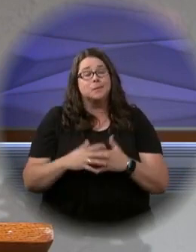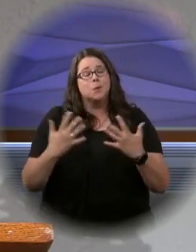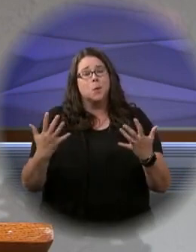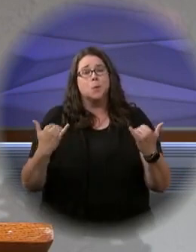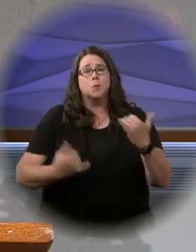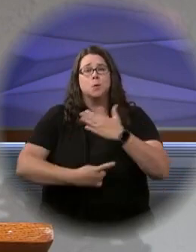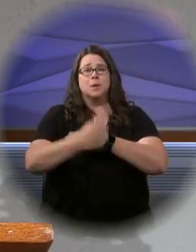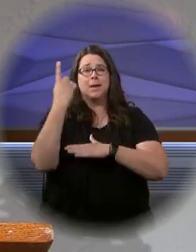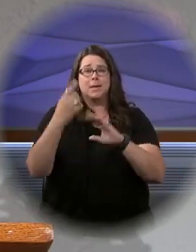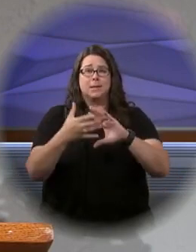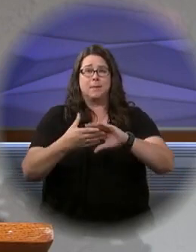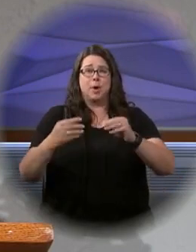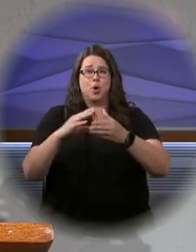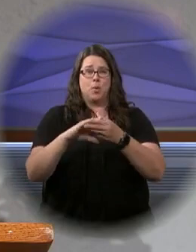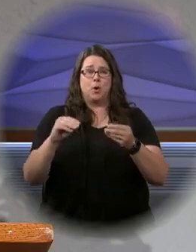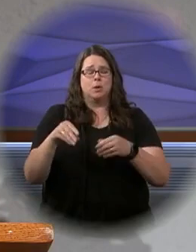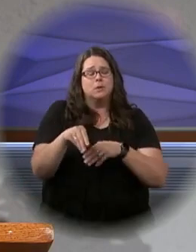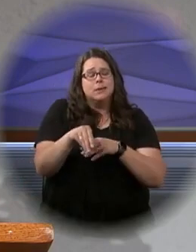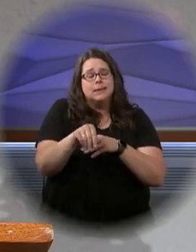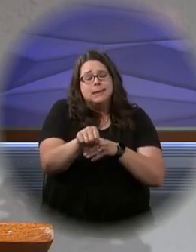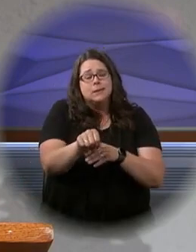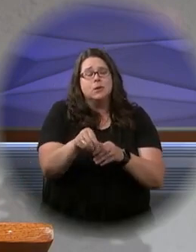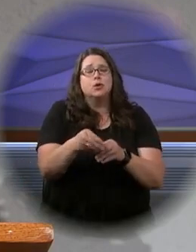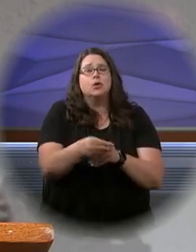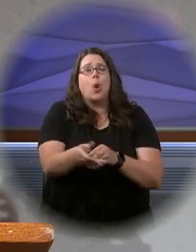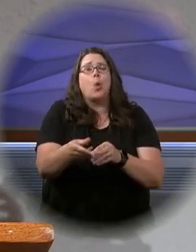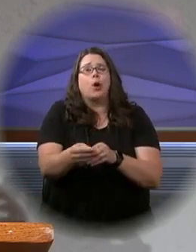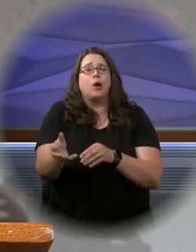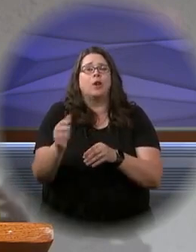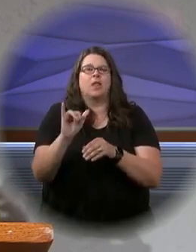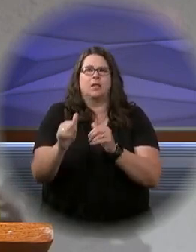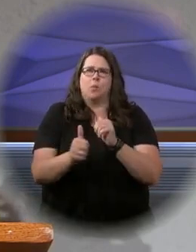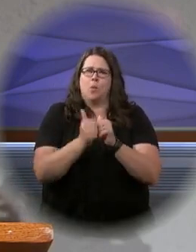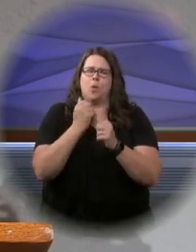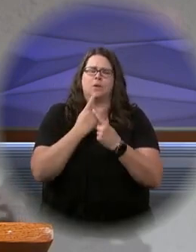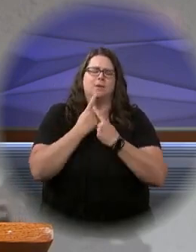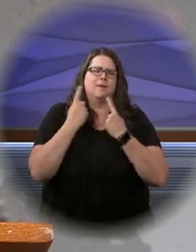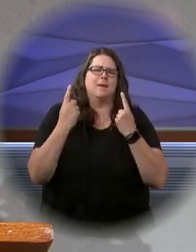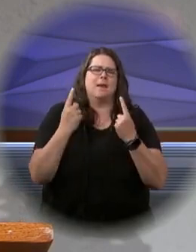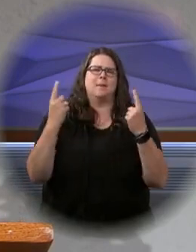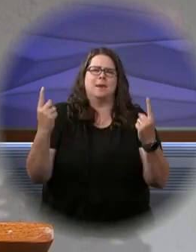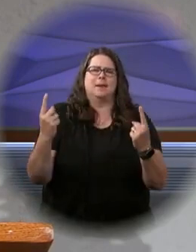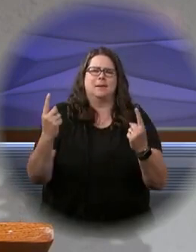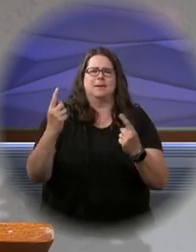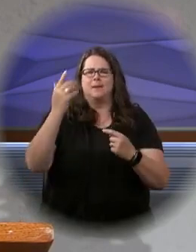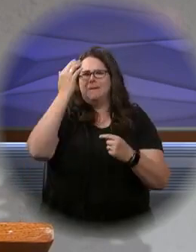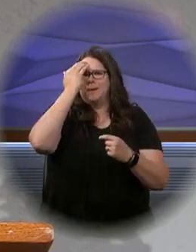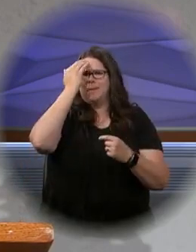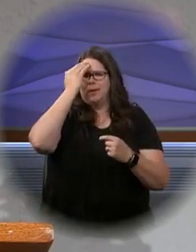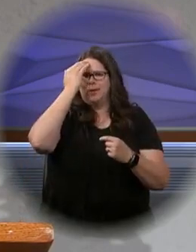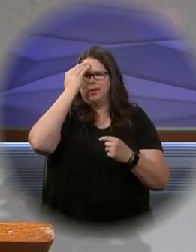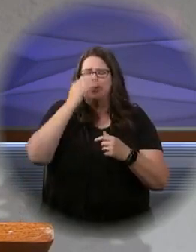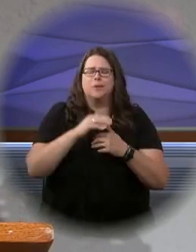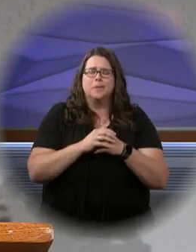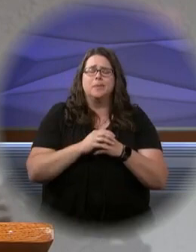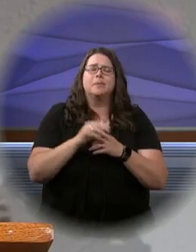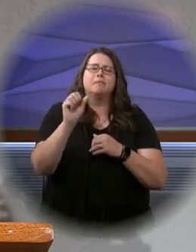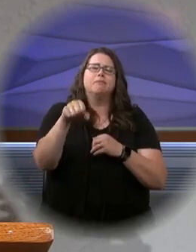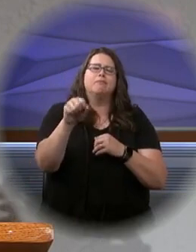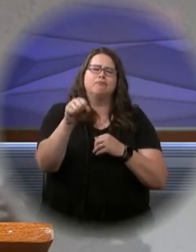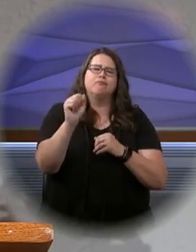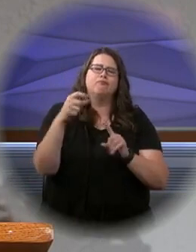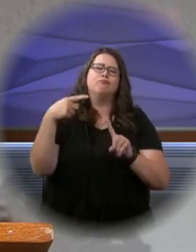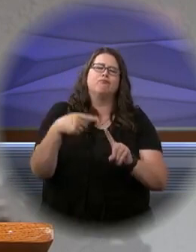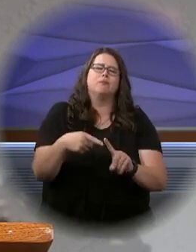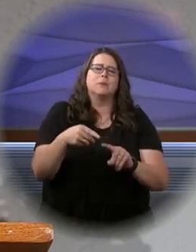today's parable of the sower and the seed is one of the most famous and very familiar for us. And yes, it is